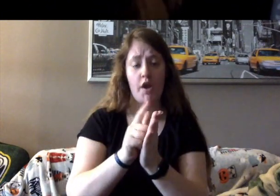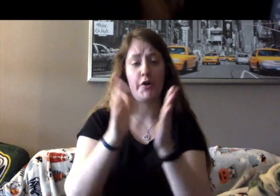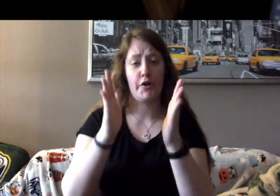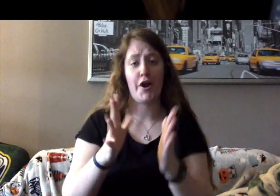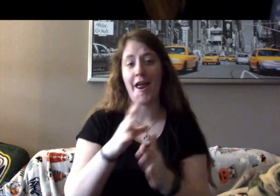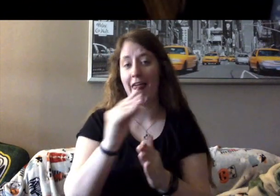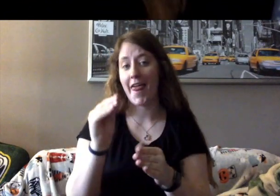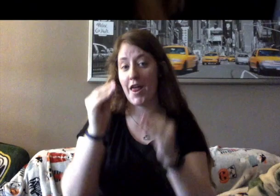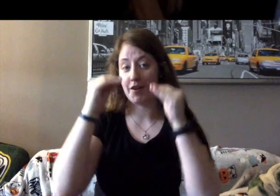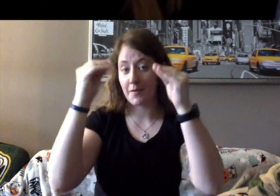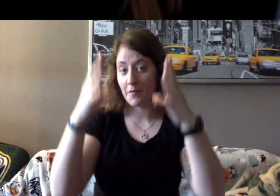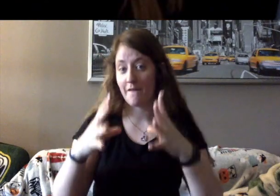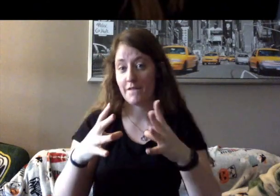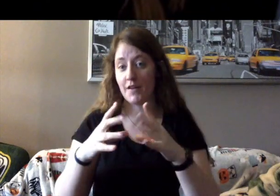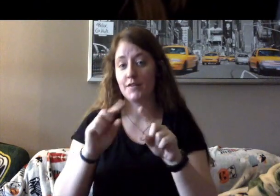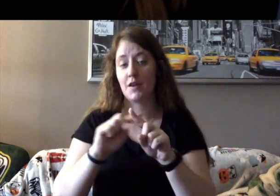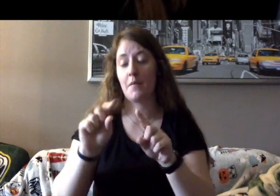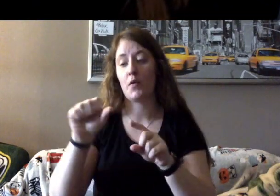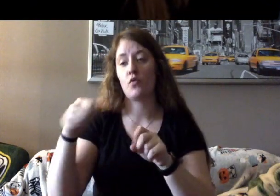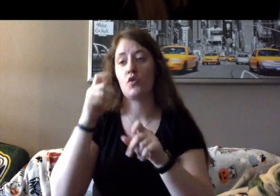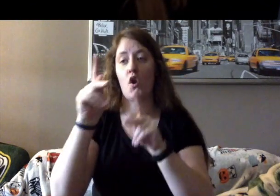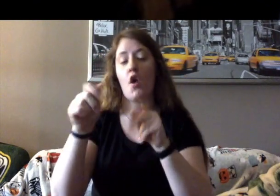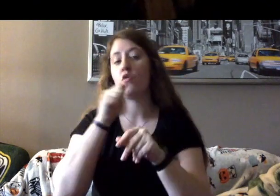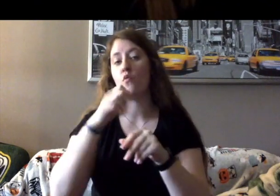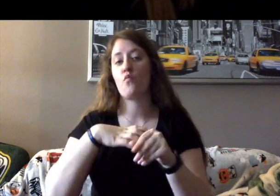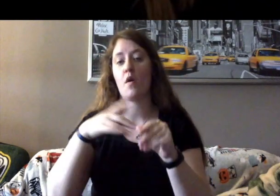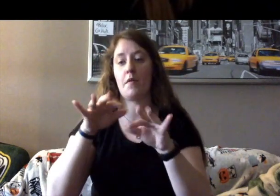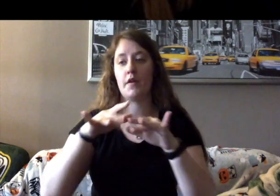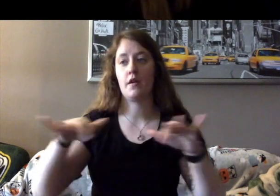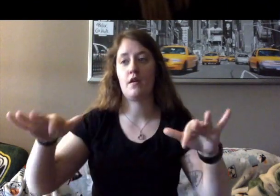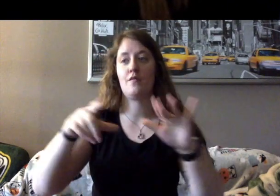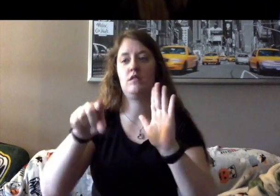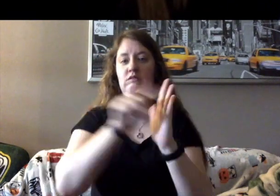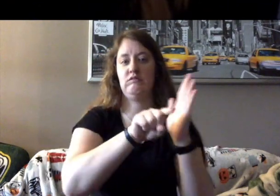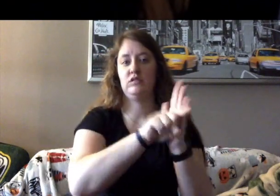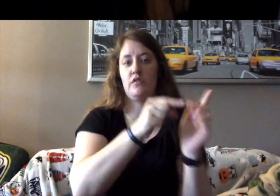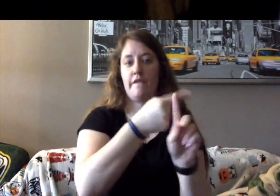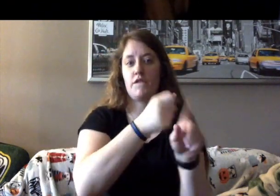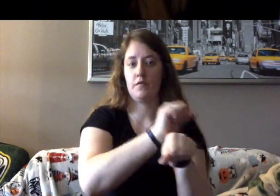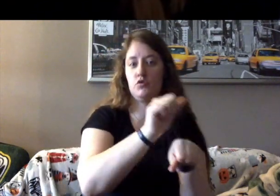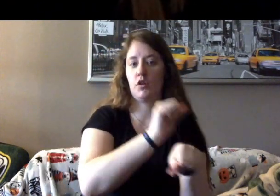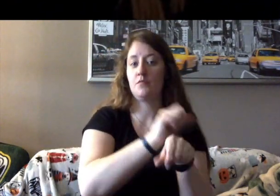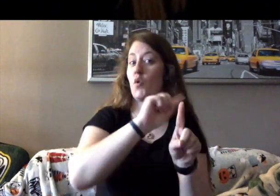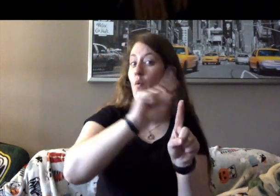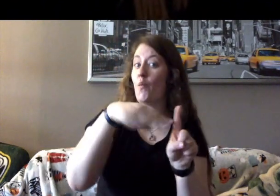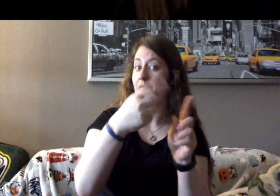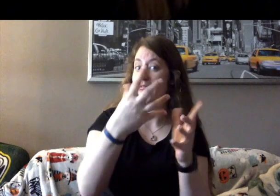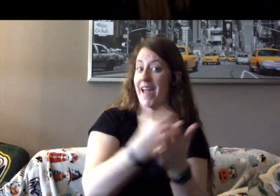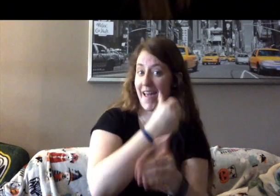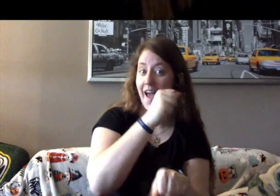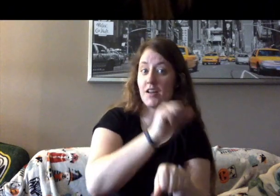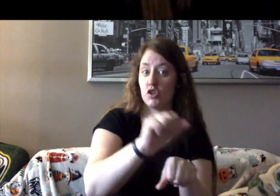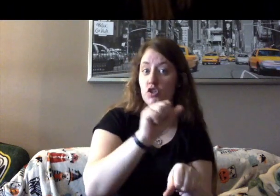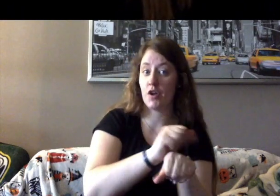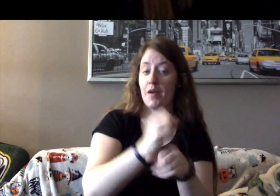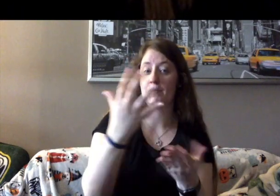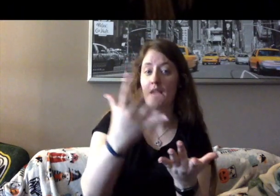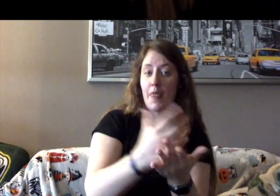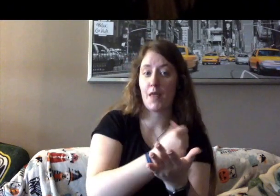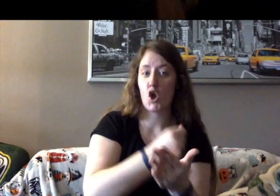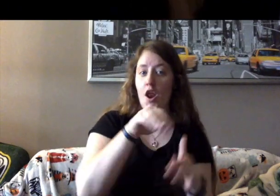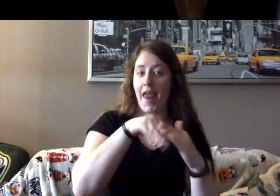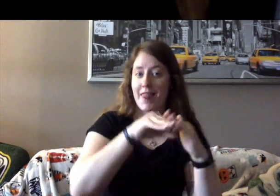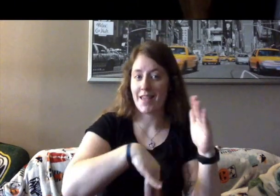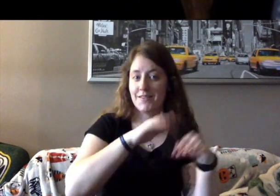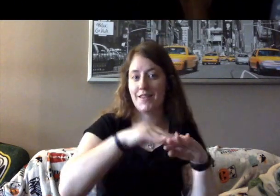were excluded from jobs. When they did get jobs, they earned less than men. They were kept out of important